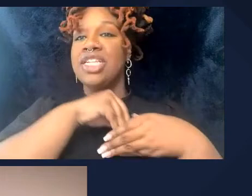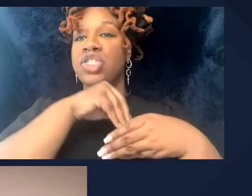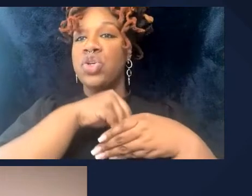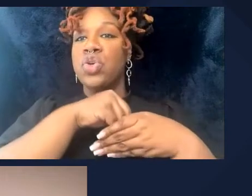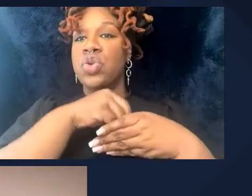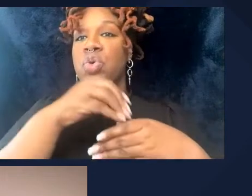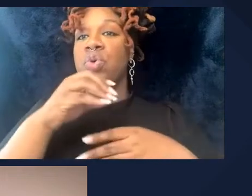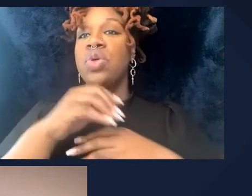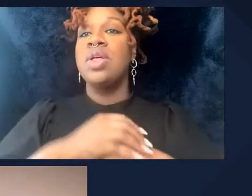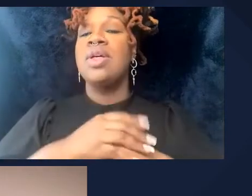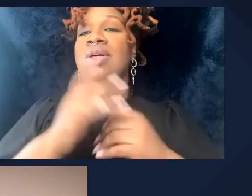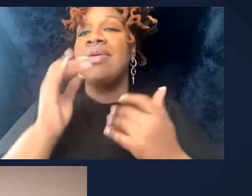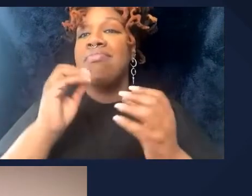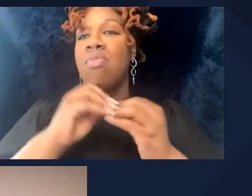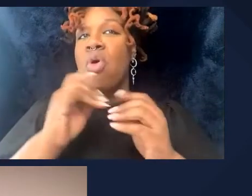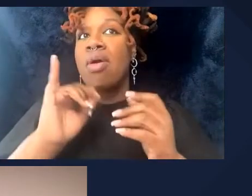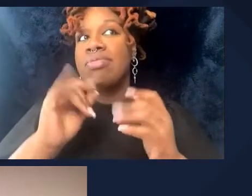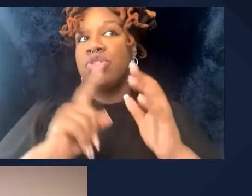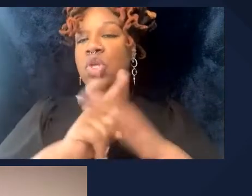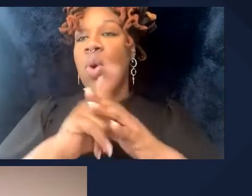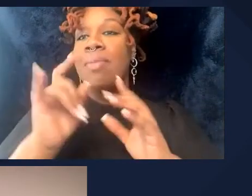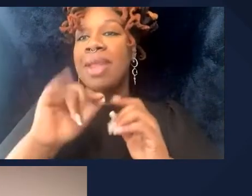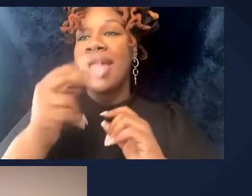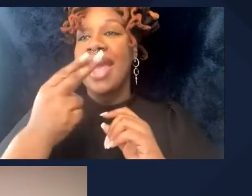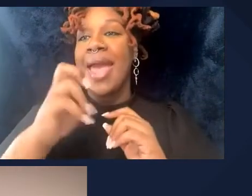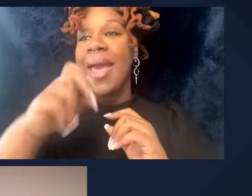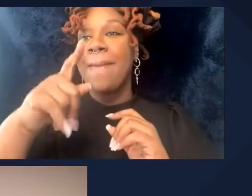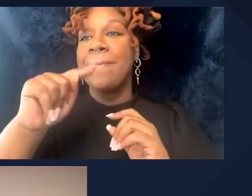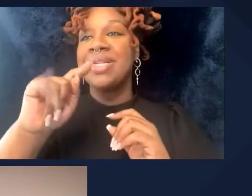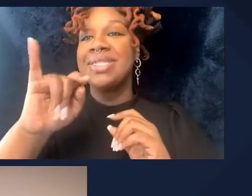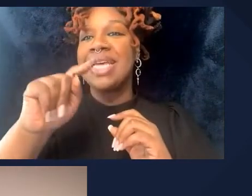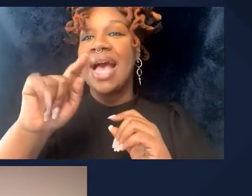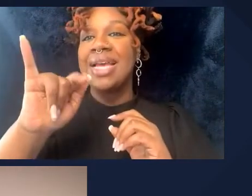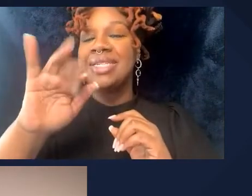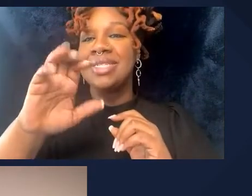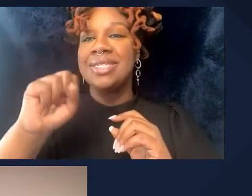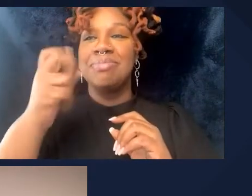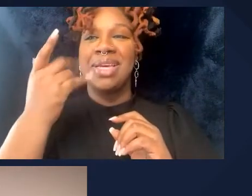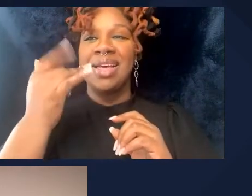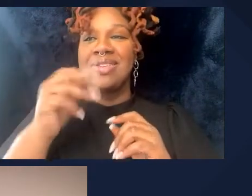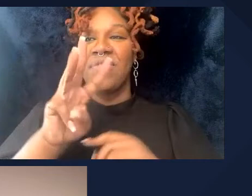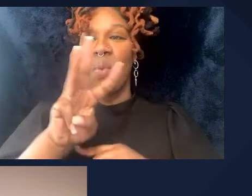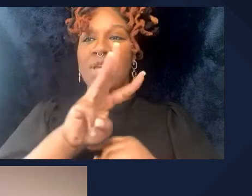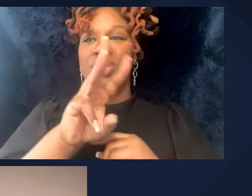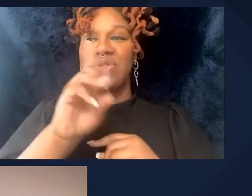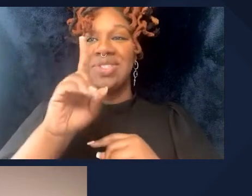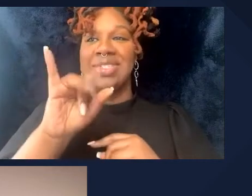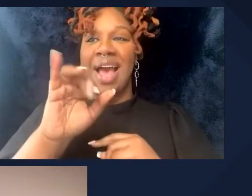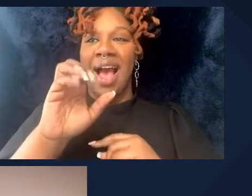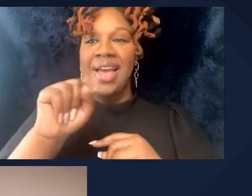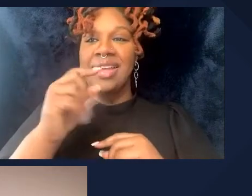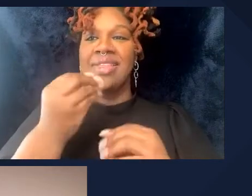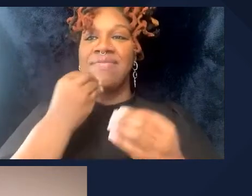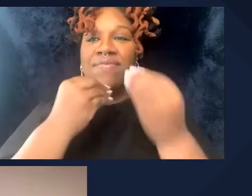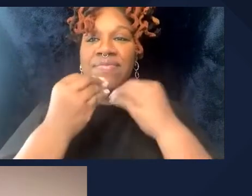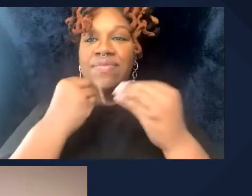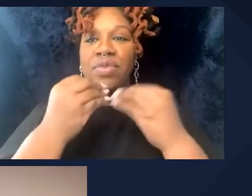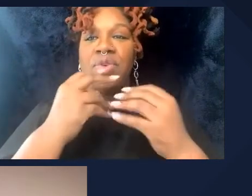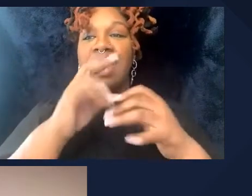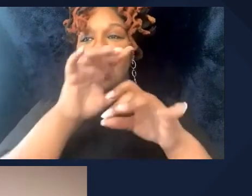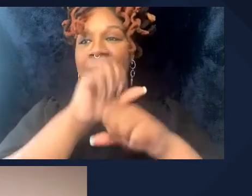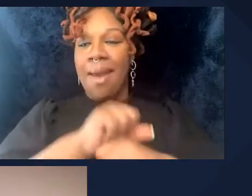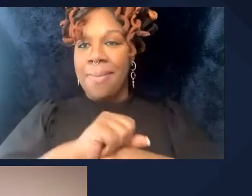stertorhepotitis, because of what they call the Western diet and alcohol abuse.